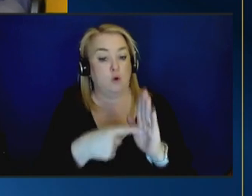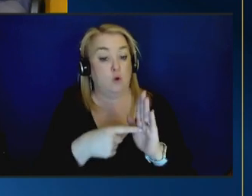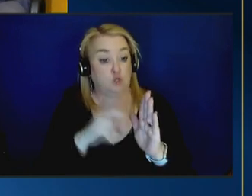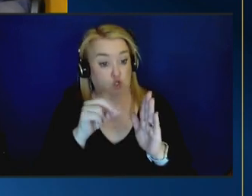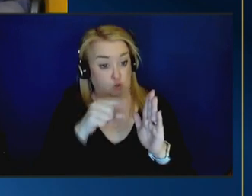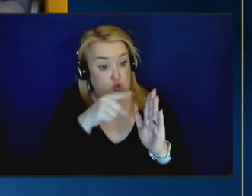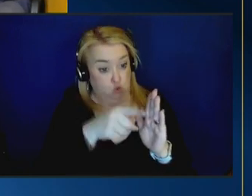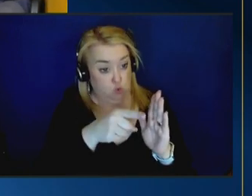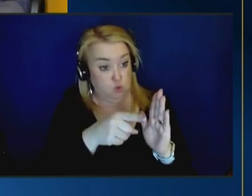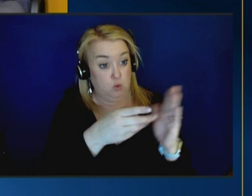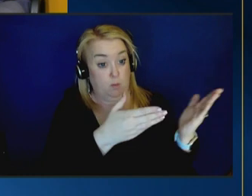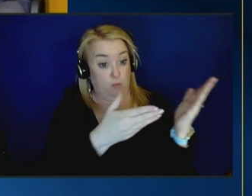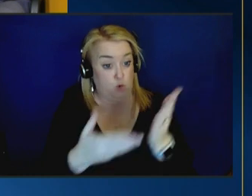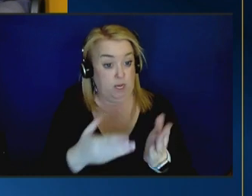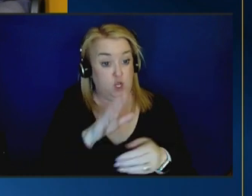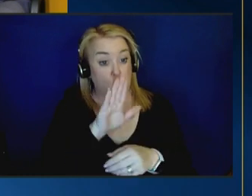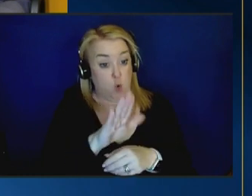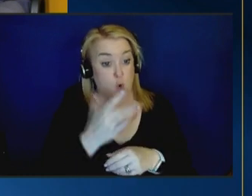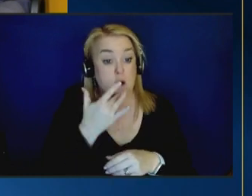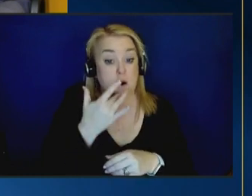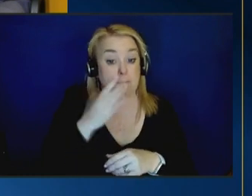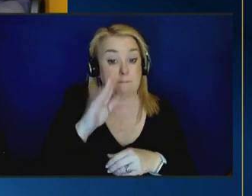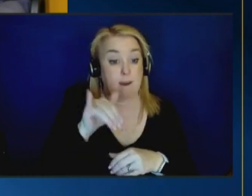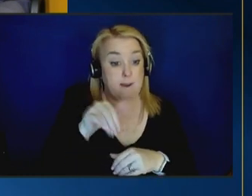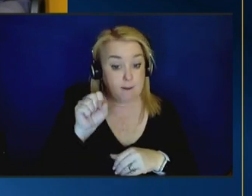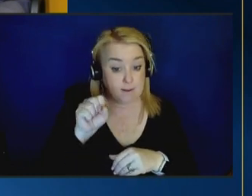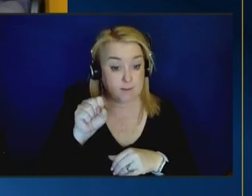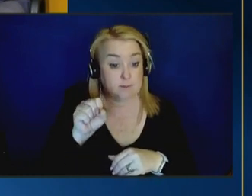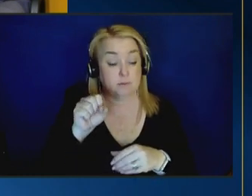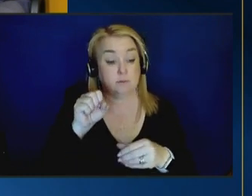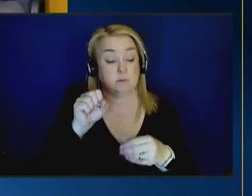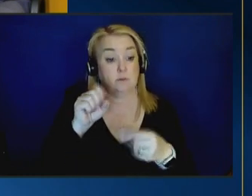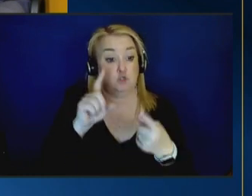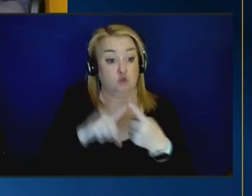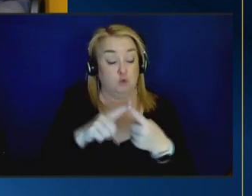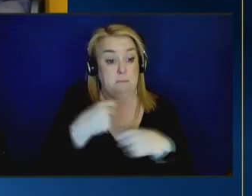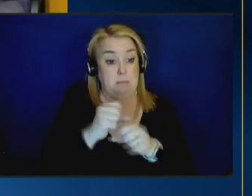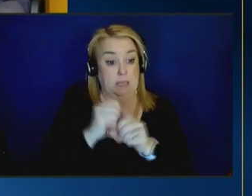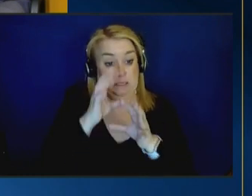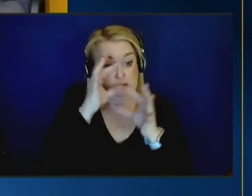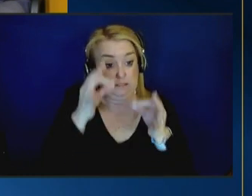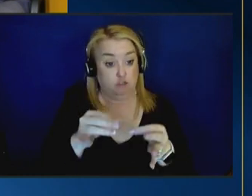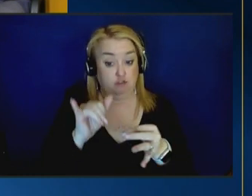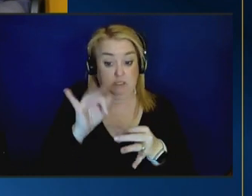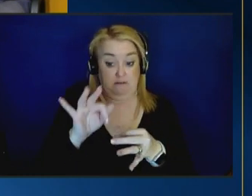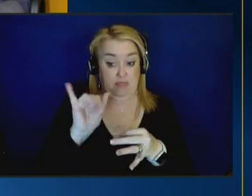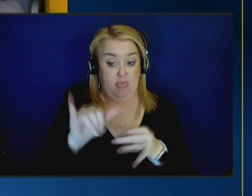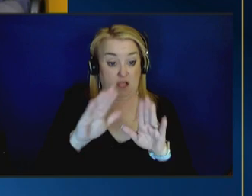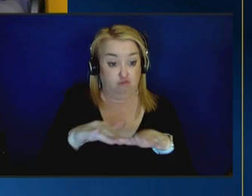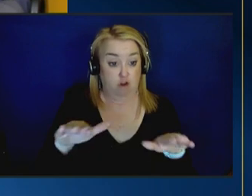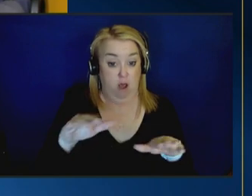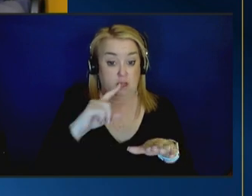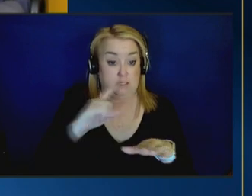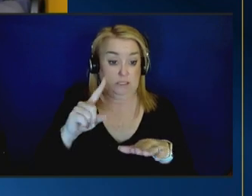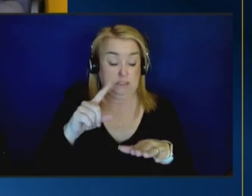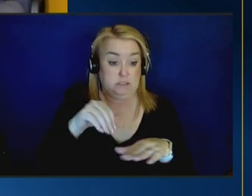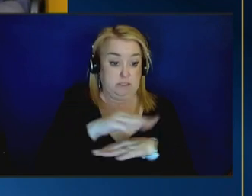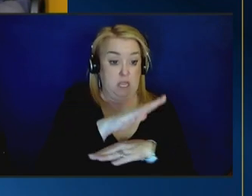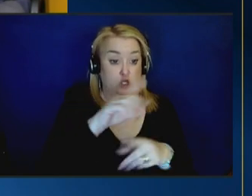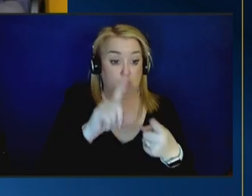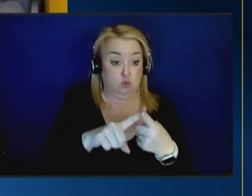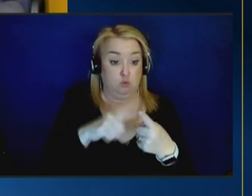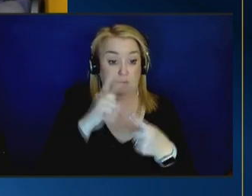bias to the table in making decisions on the front end to decide whether a child comes into foster care or not even when that child looks like you